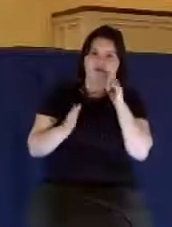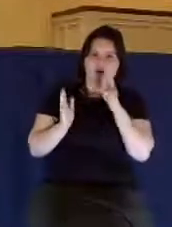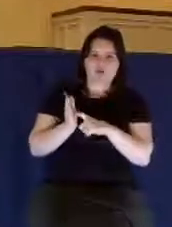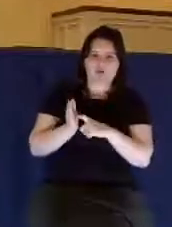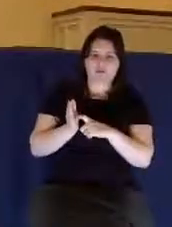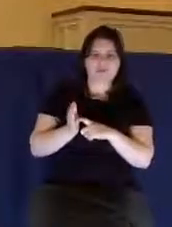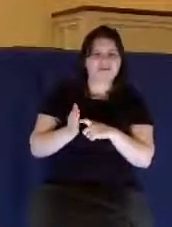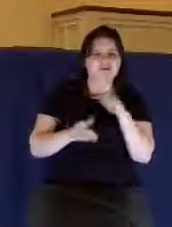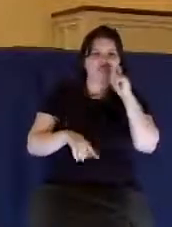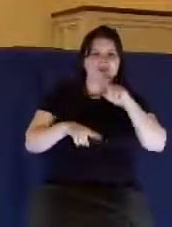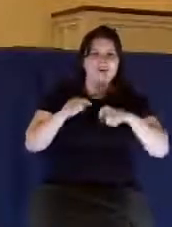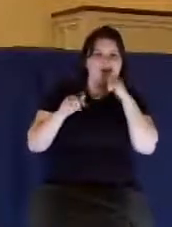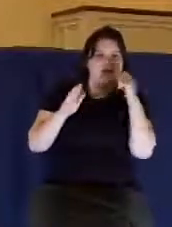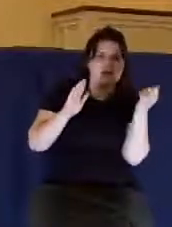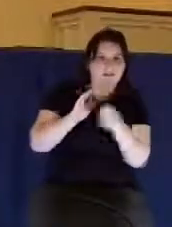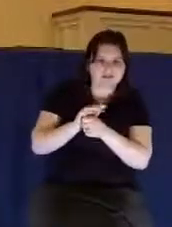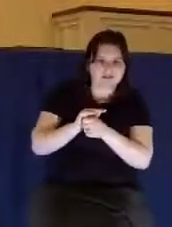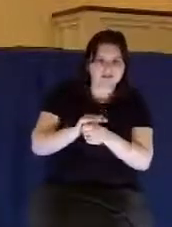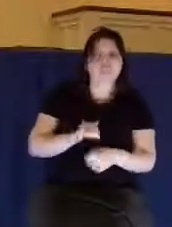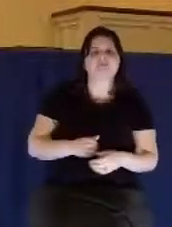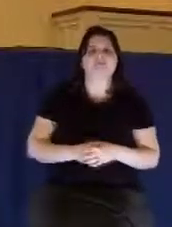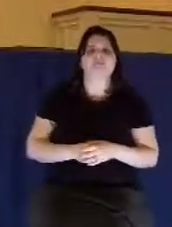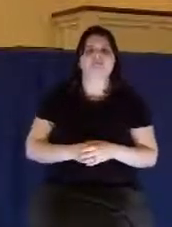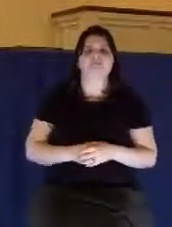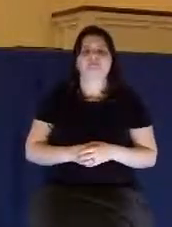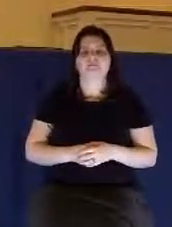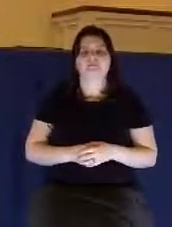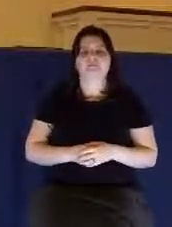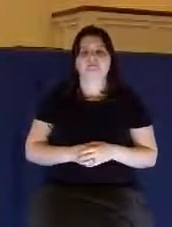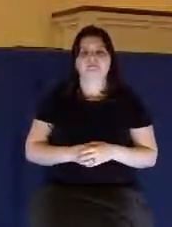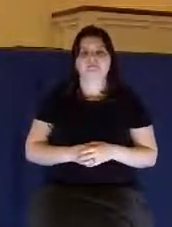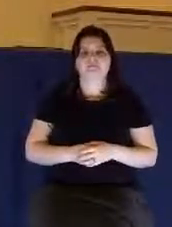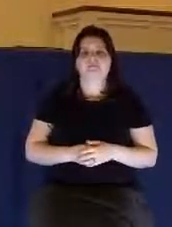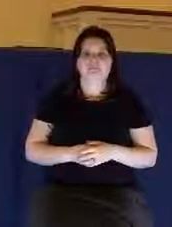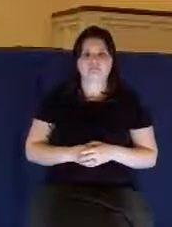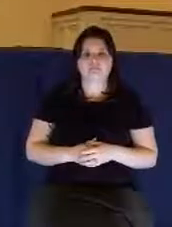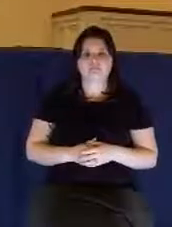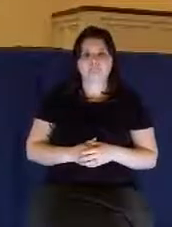Can't hide that child. Can't hide your sin very long.